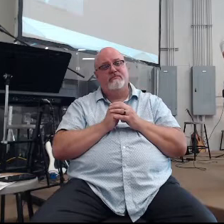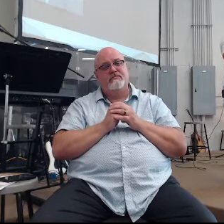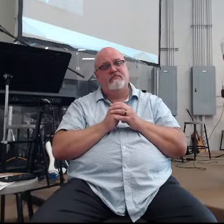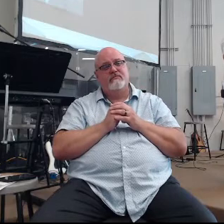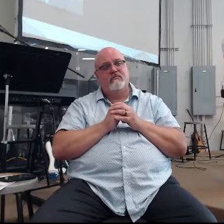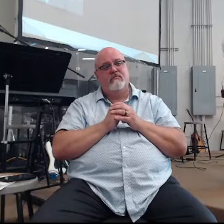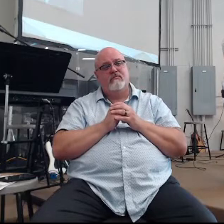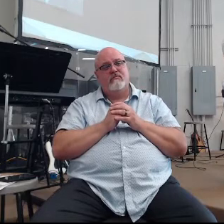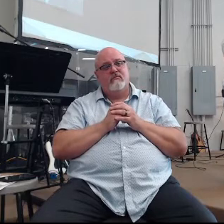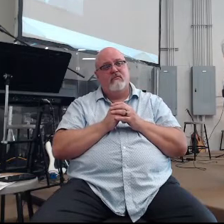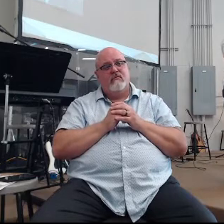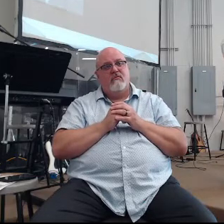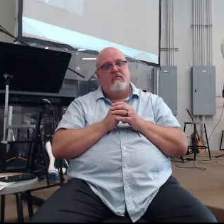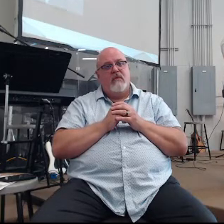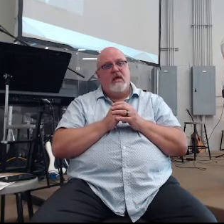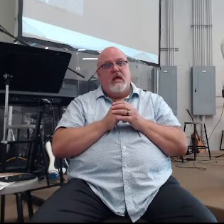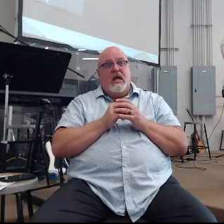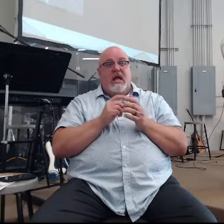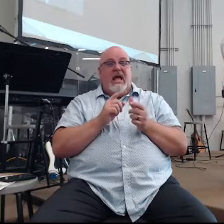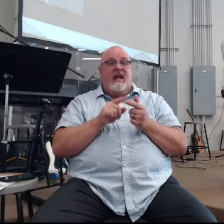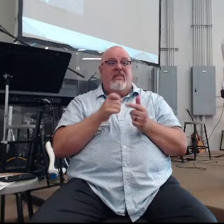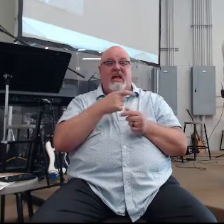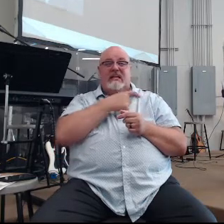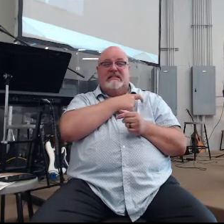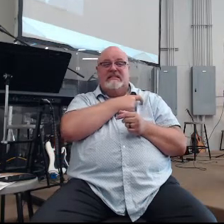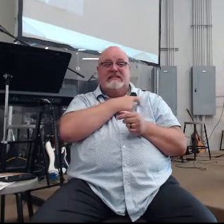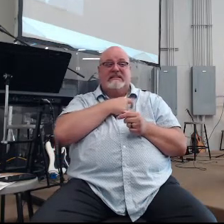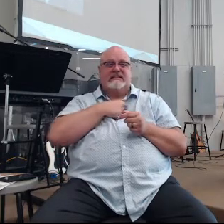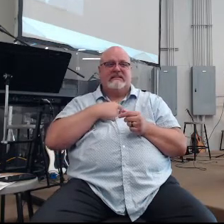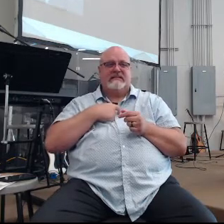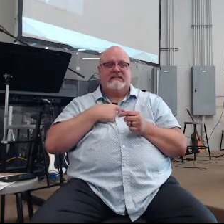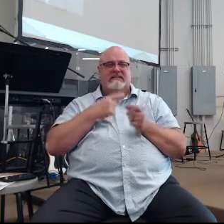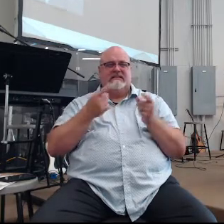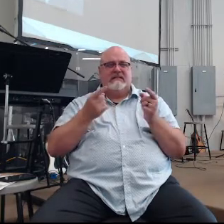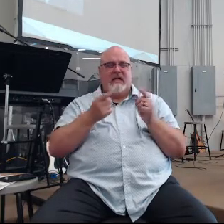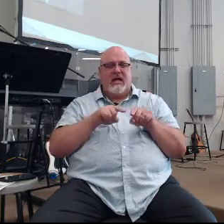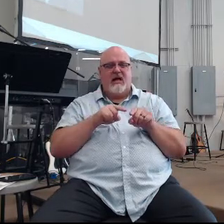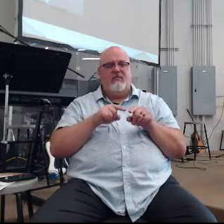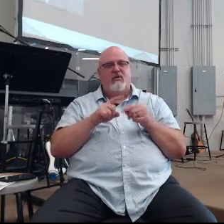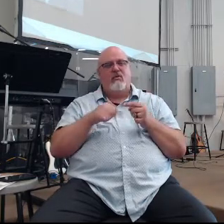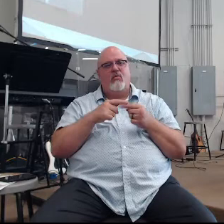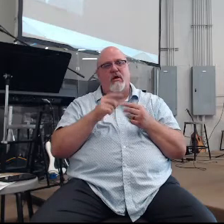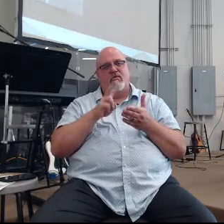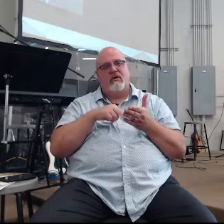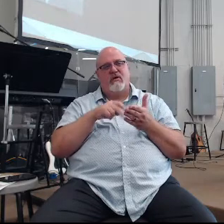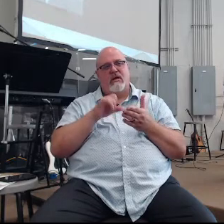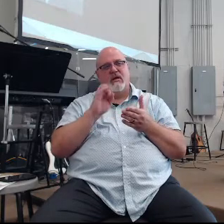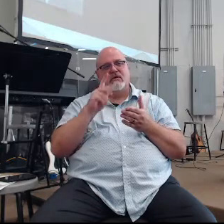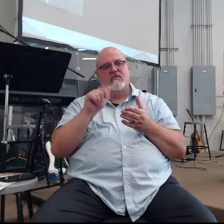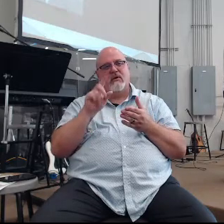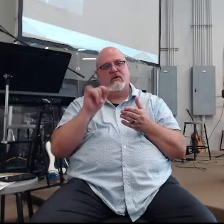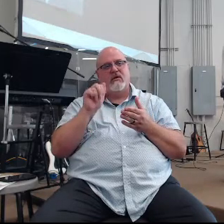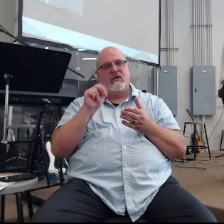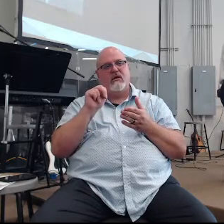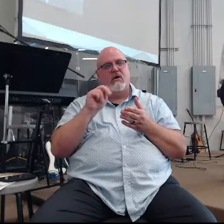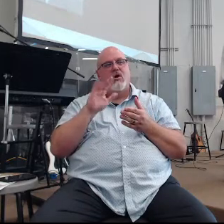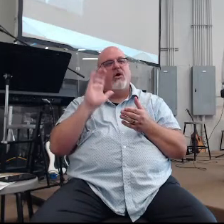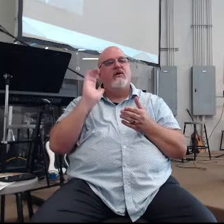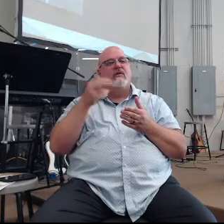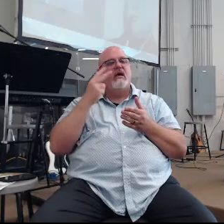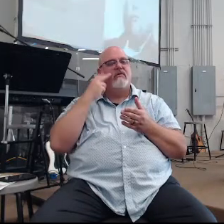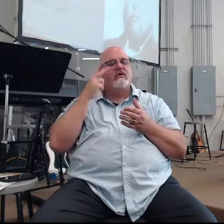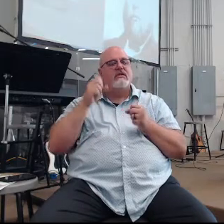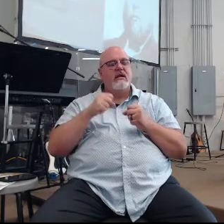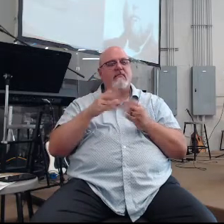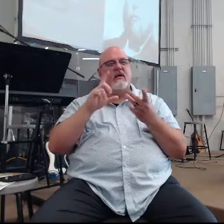What we came to the conviction of is what Spurgeon said in this. You're going to hear several Spurgeon quotes today. If, we shall never see much